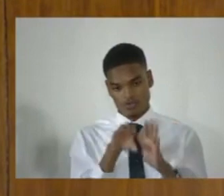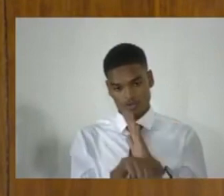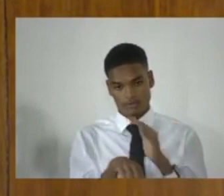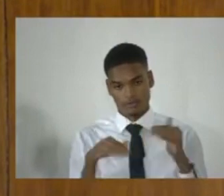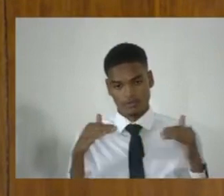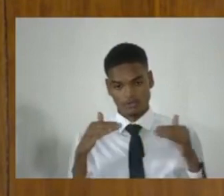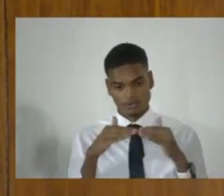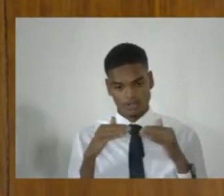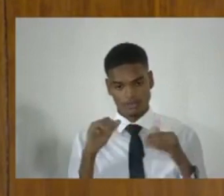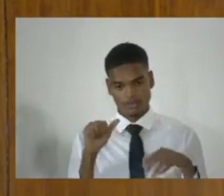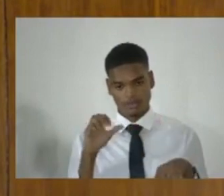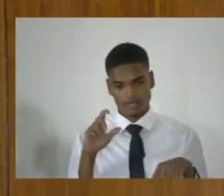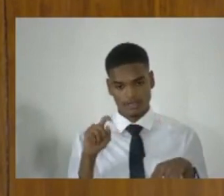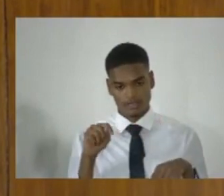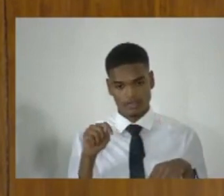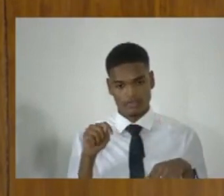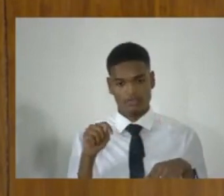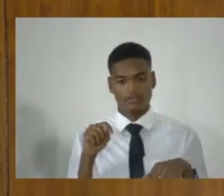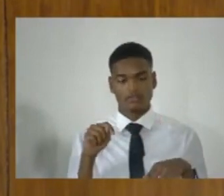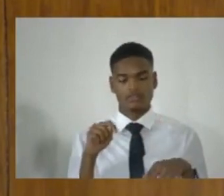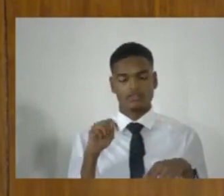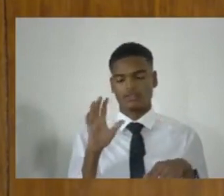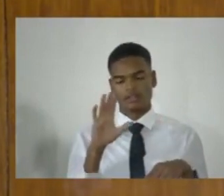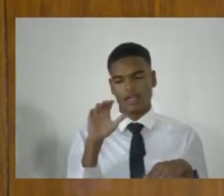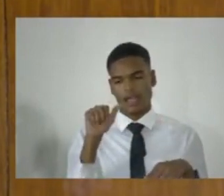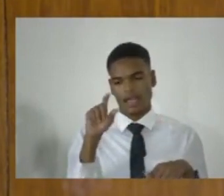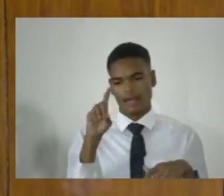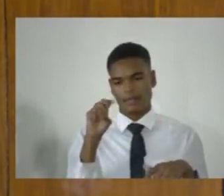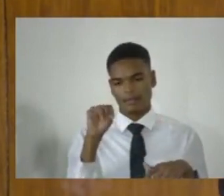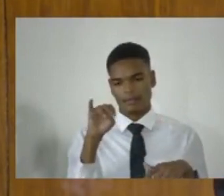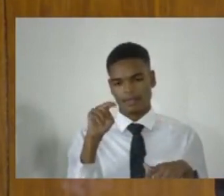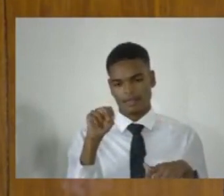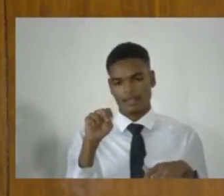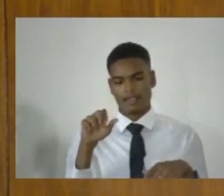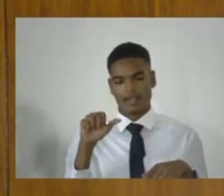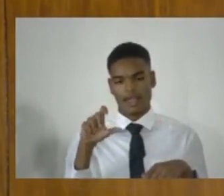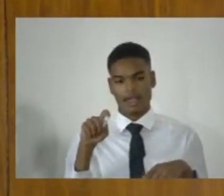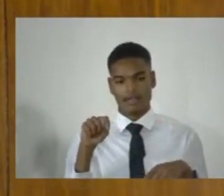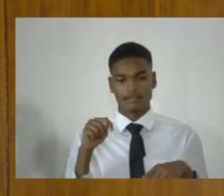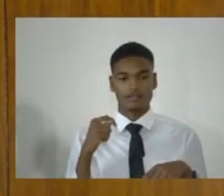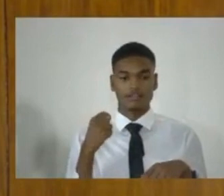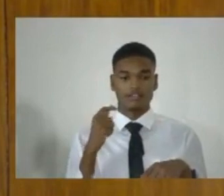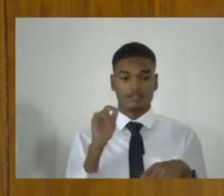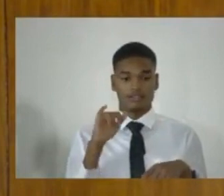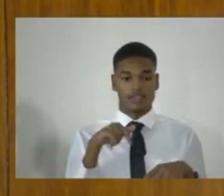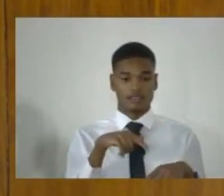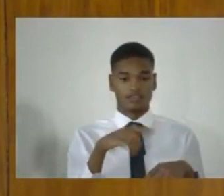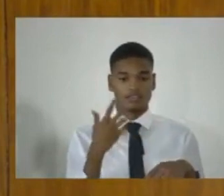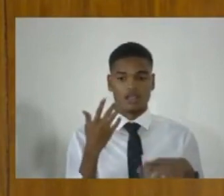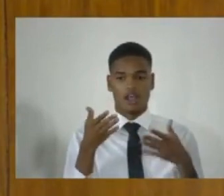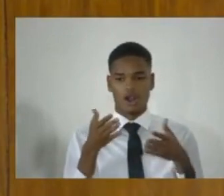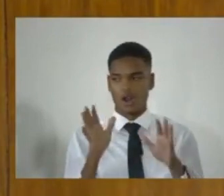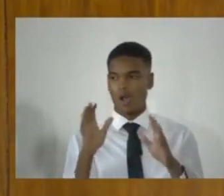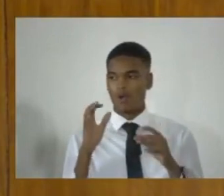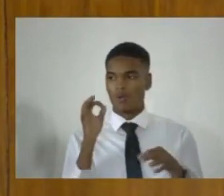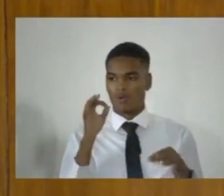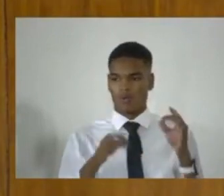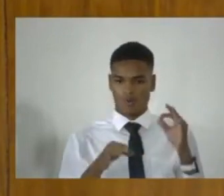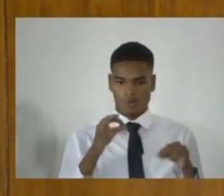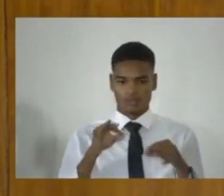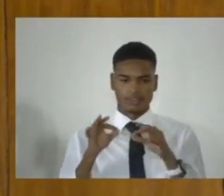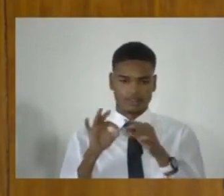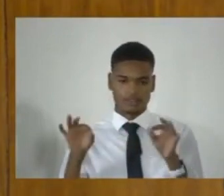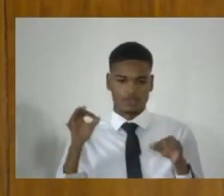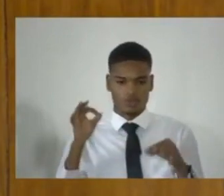Administration Act, which, as I said, allows the court, the sentencing court,